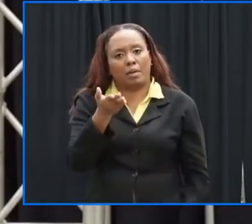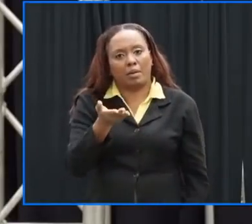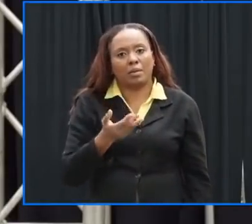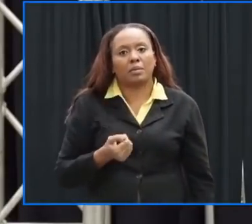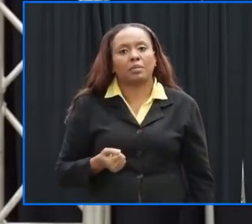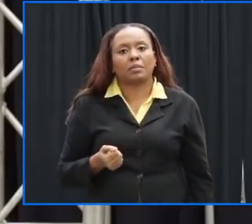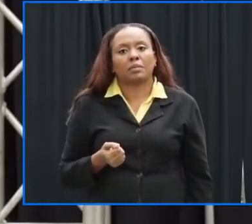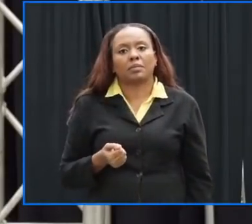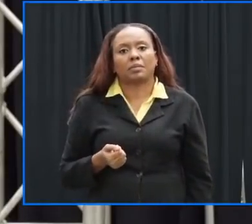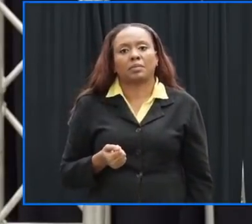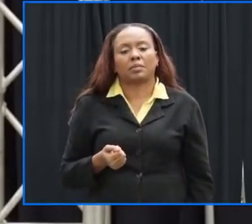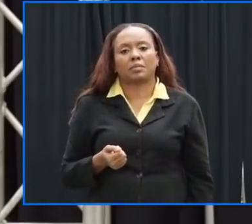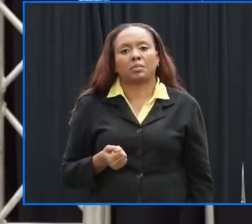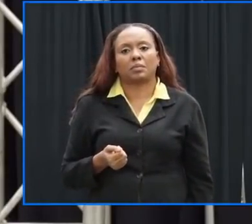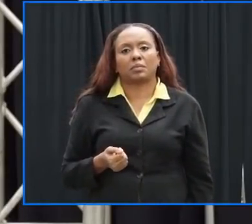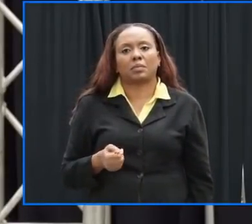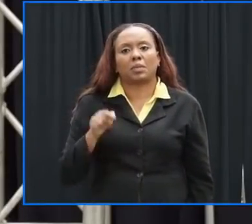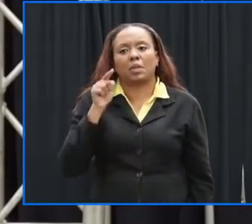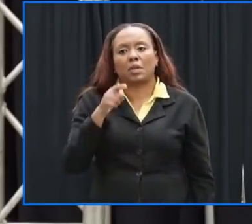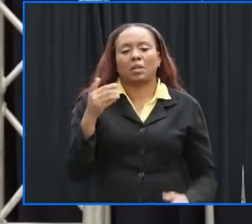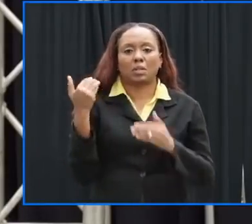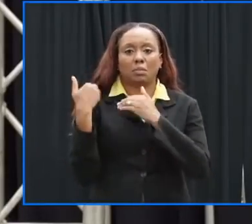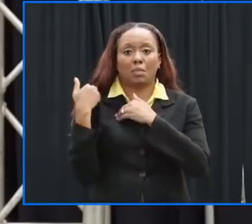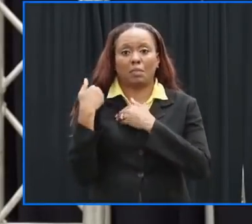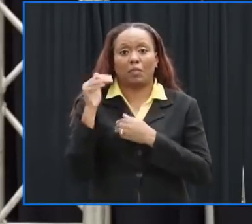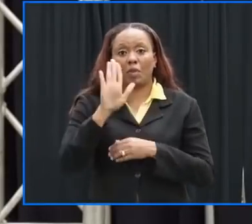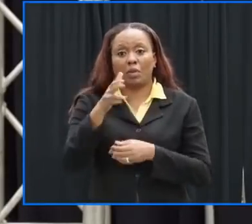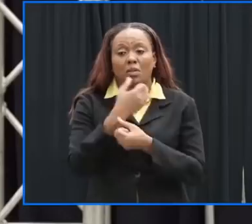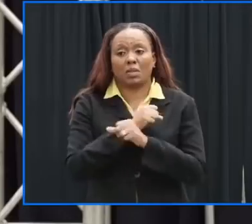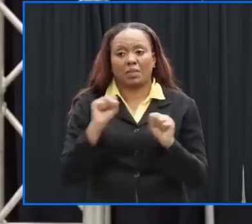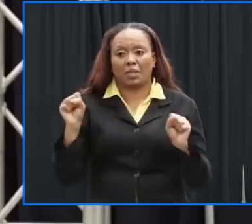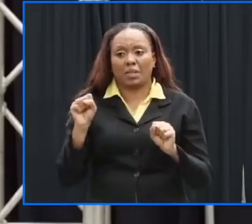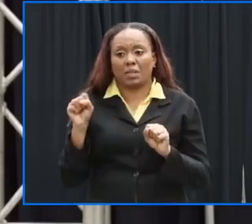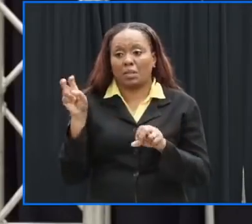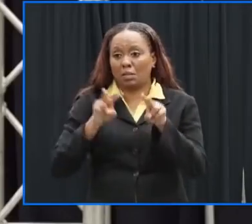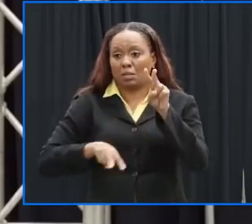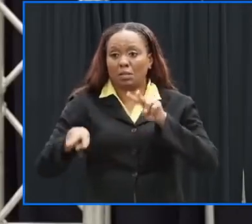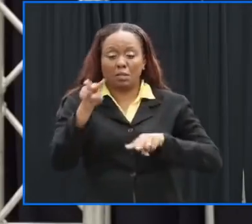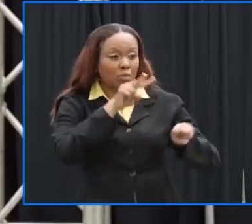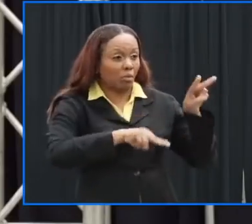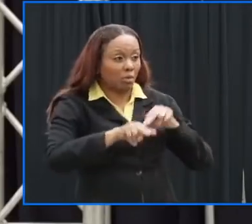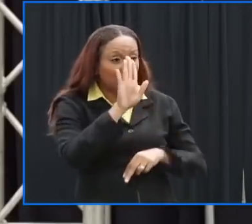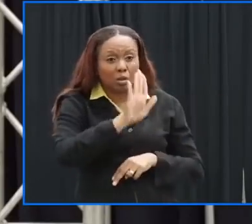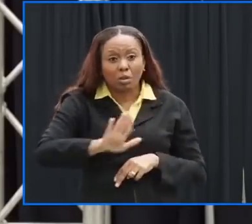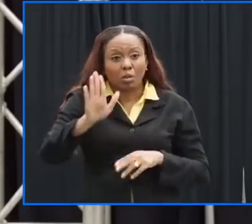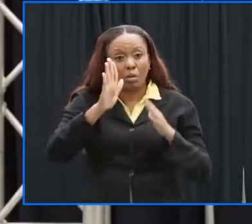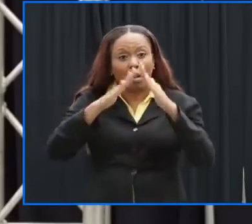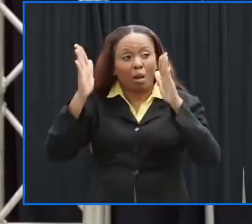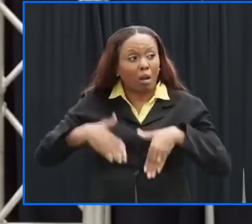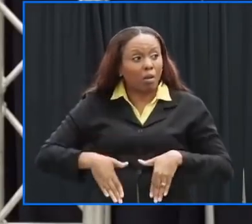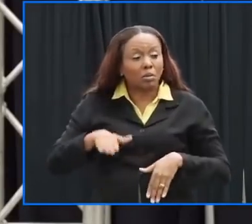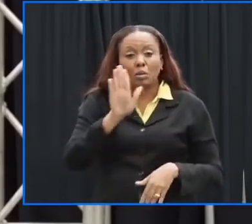you are responsible at the end for your own safety just look around your house look around your surroundings and secure everything that needs to be secured